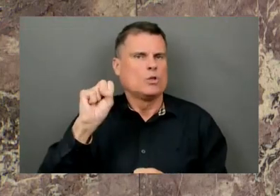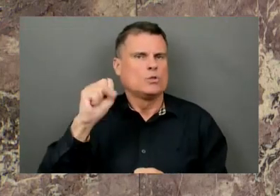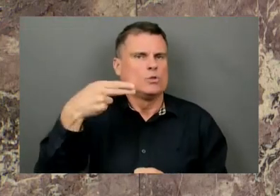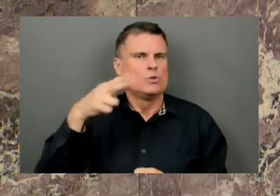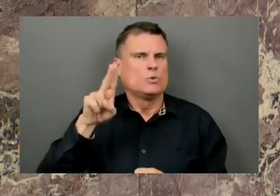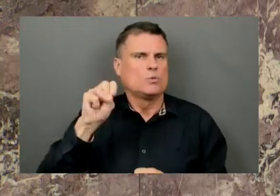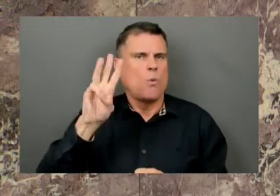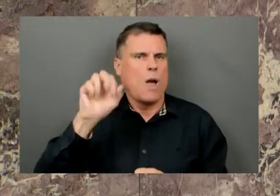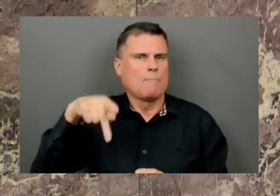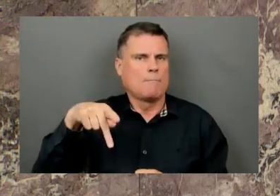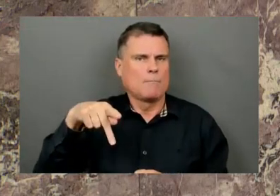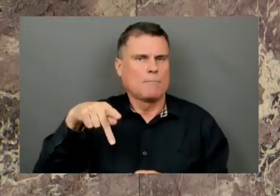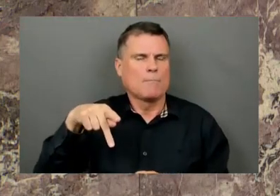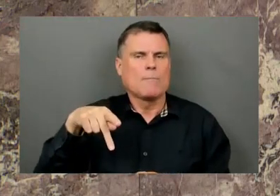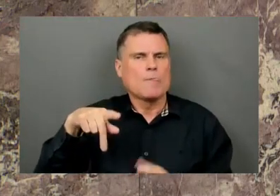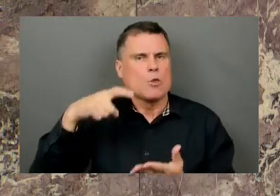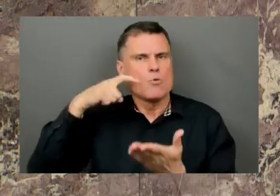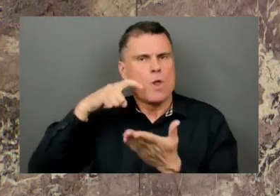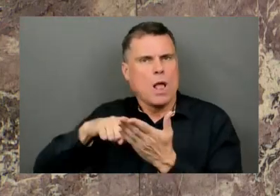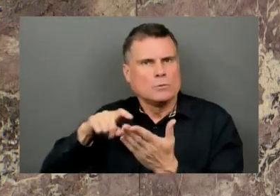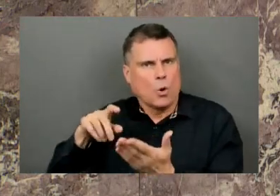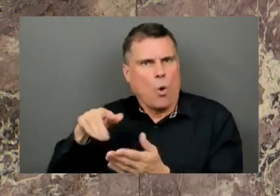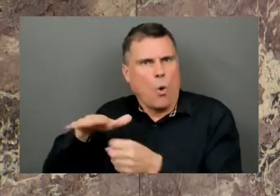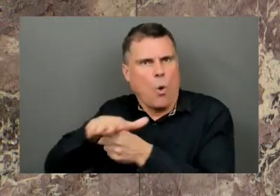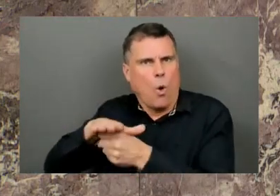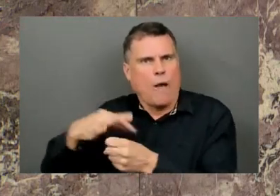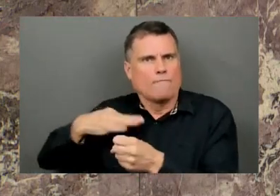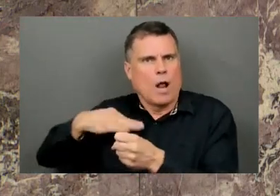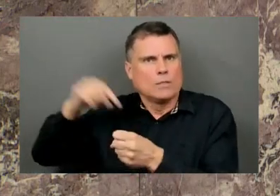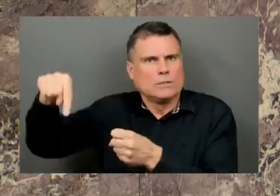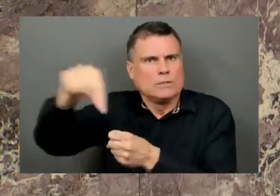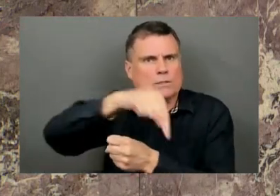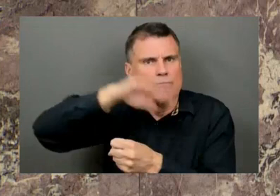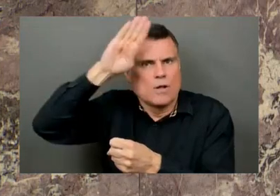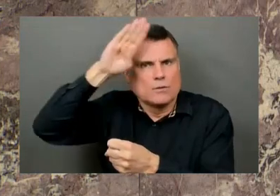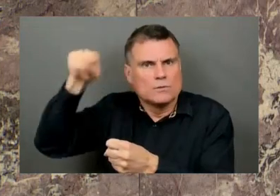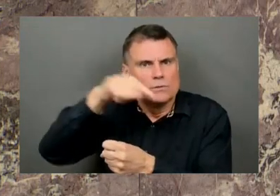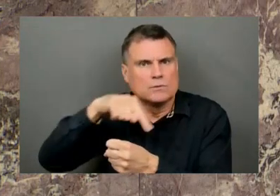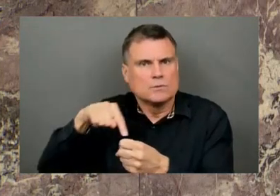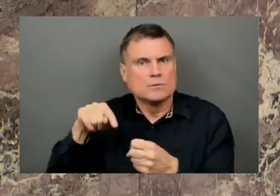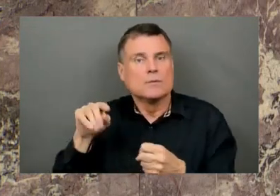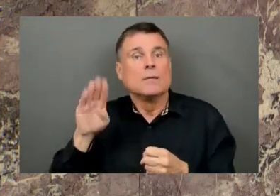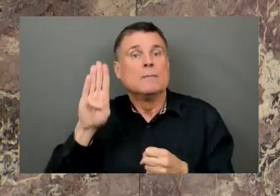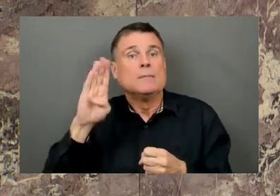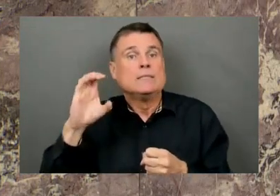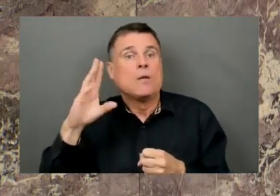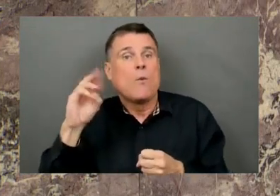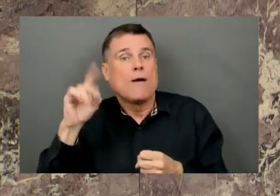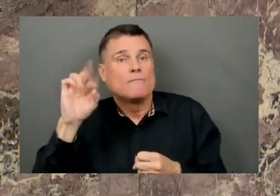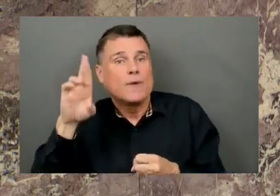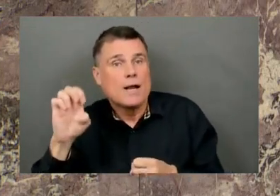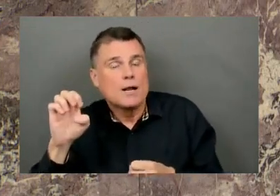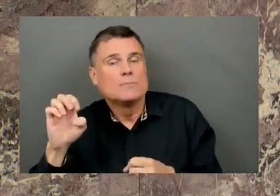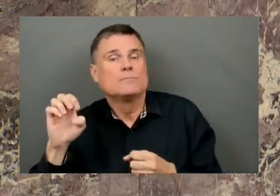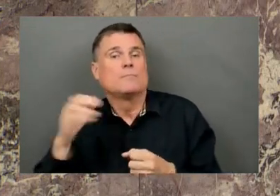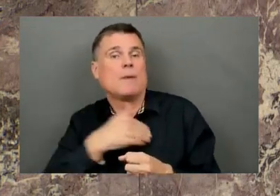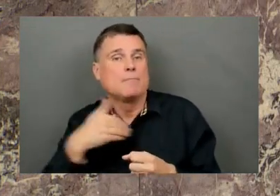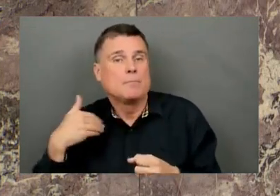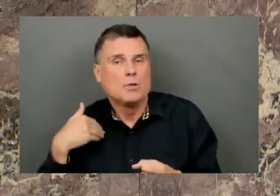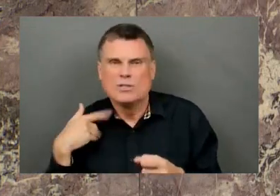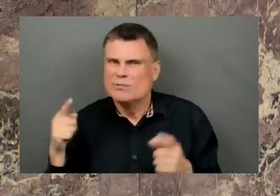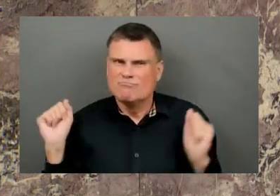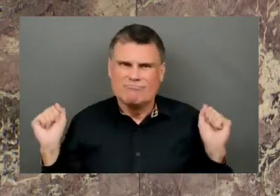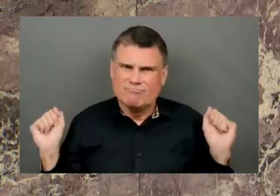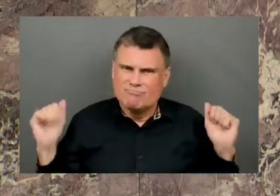departments, BC wildfire members, and the community members across BC that collectively fought wildfires this past summer. They risked their